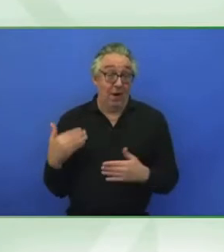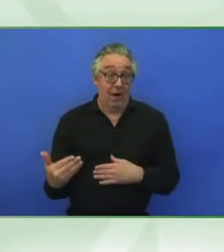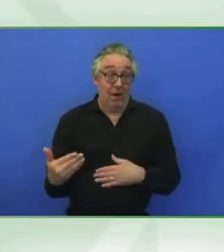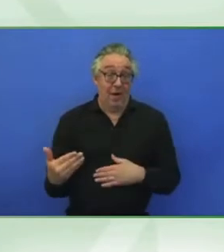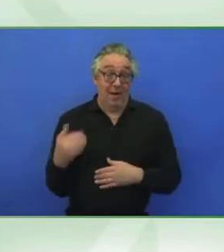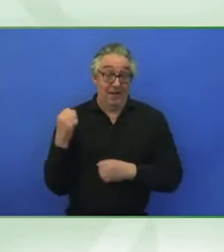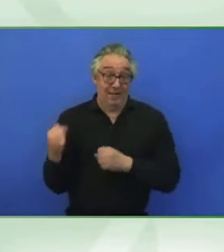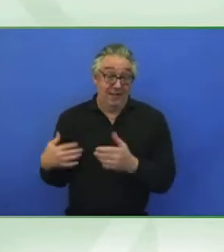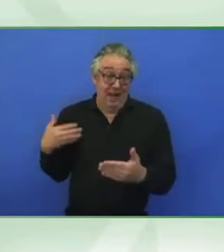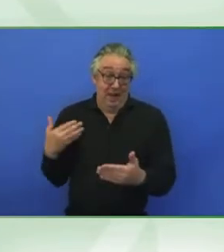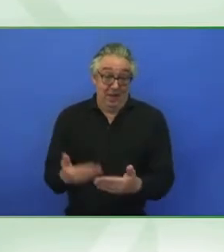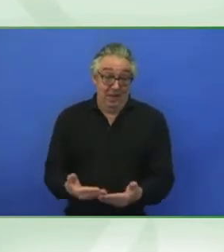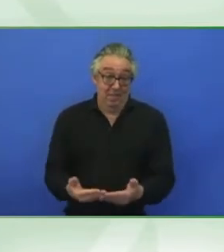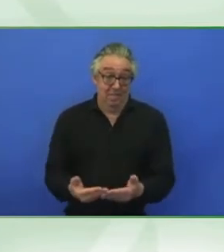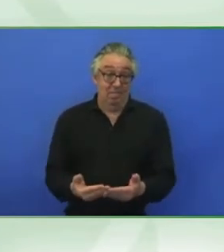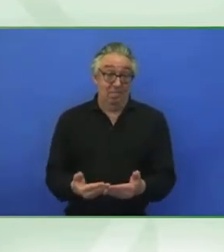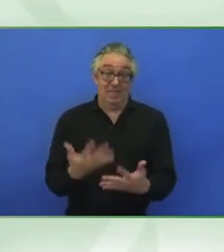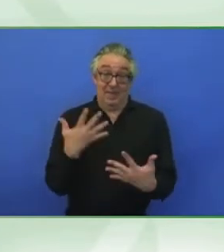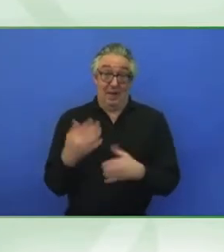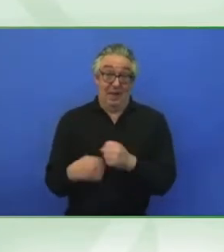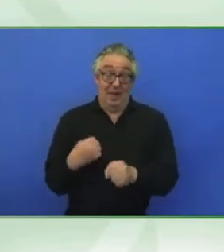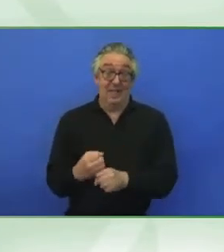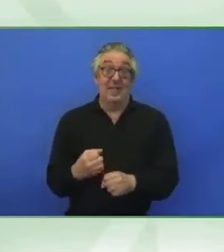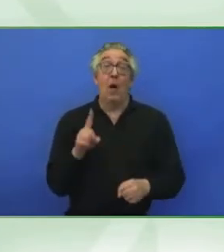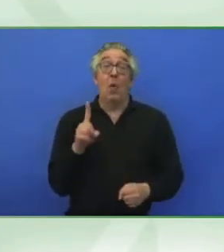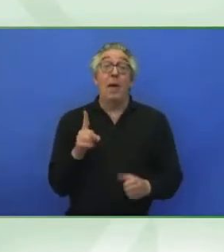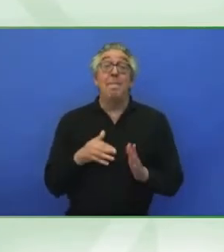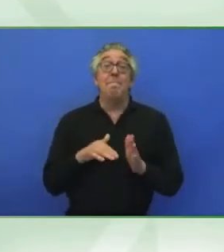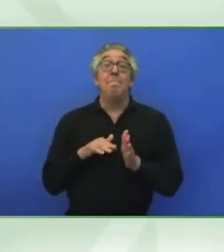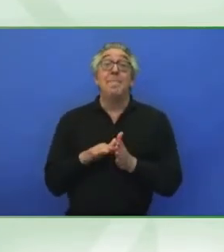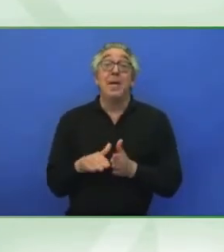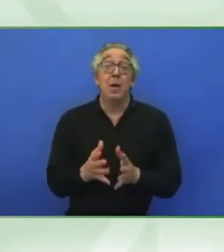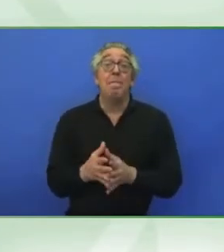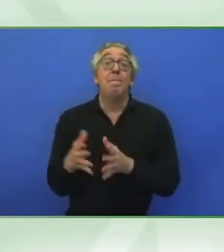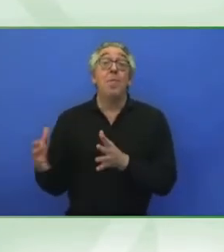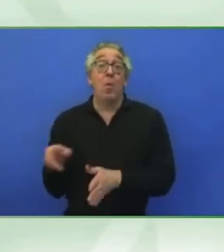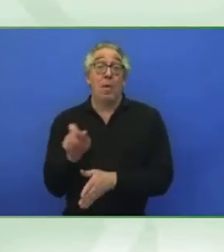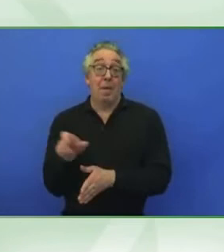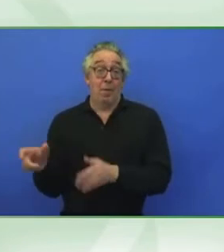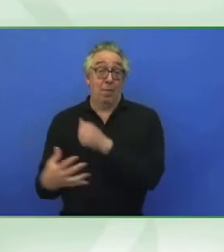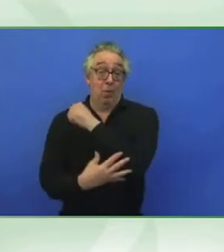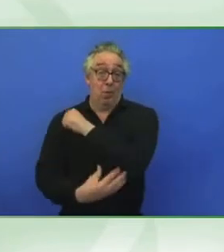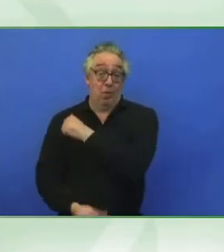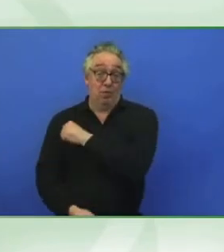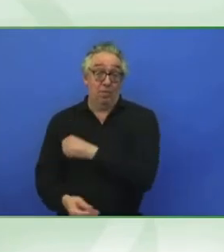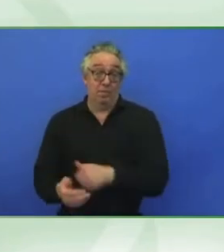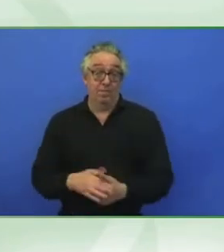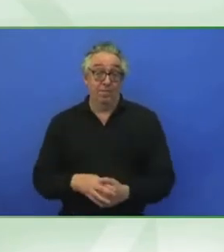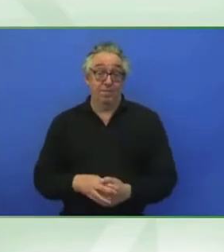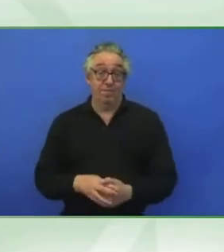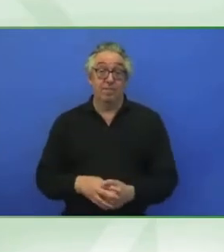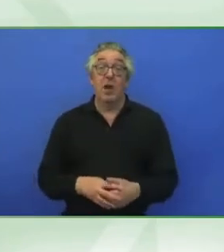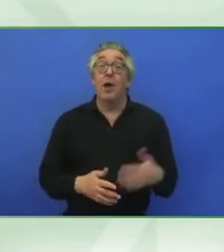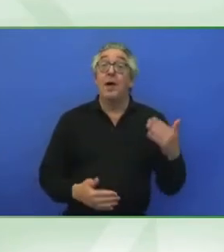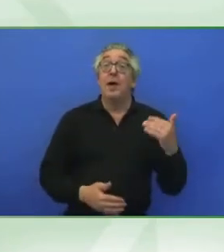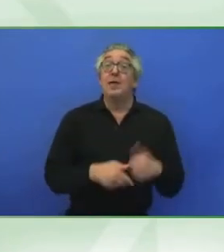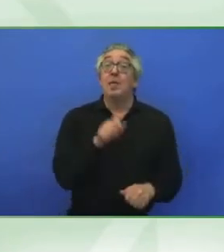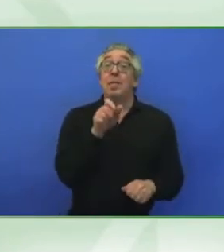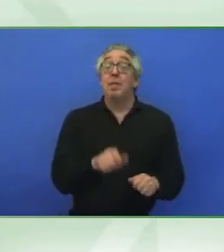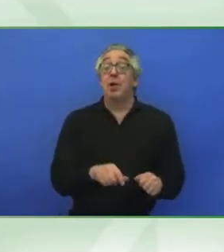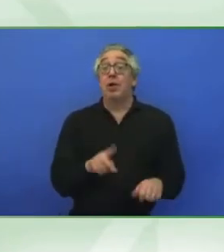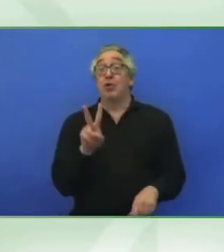In addition to that, disabled people are twice as likely to be unemployed and have to apply for 60% more jobs.